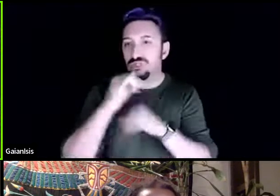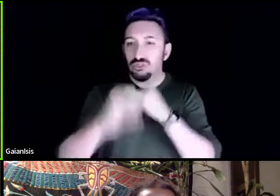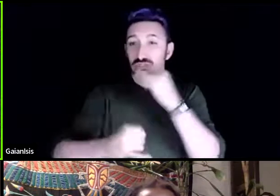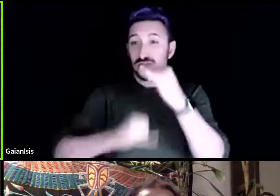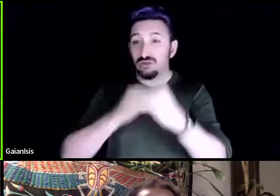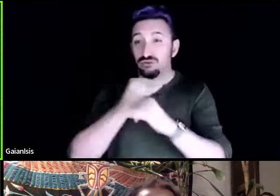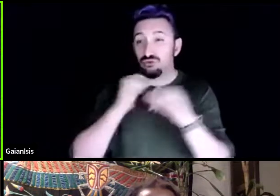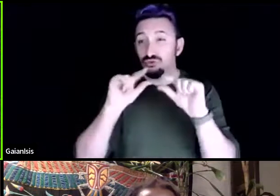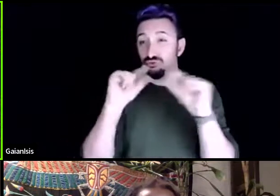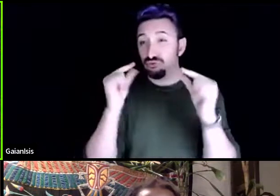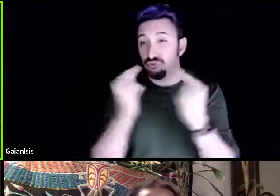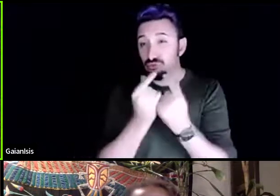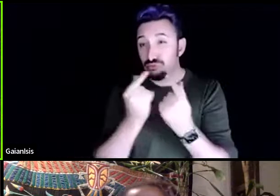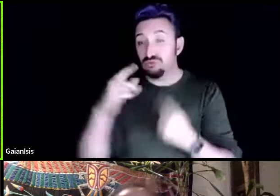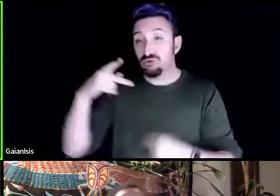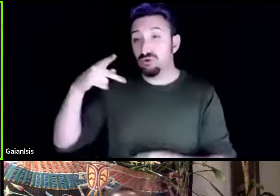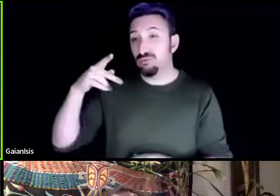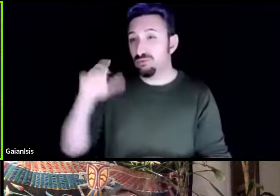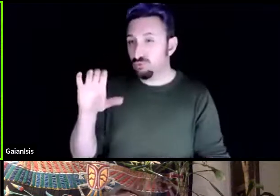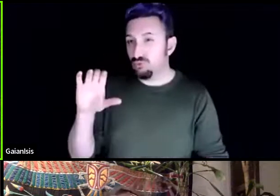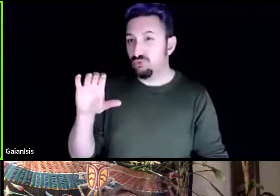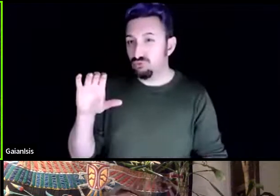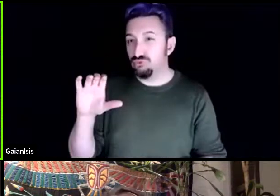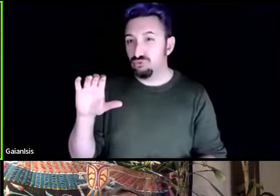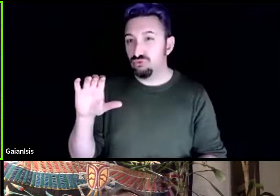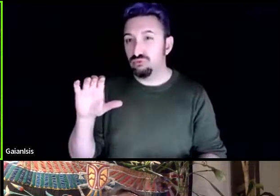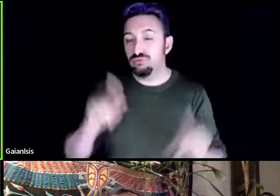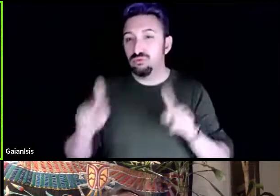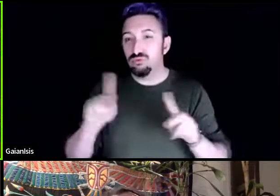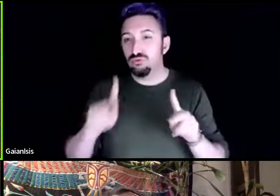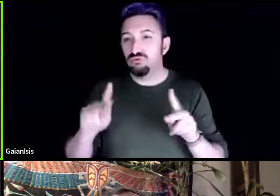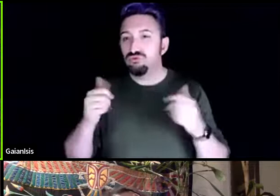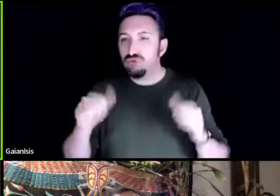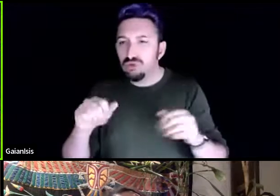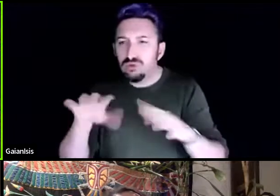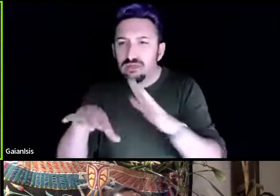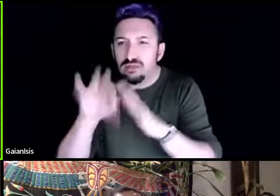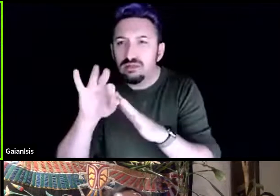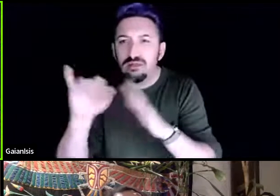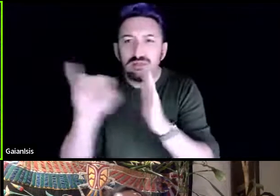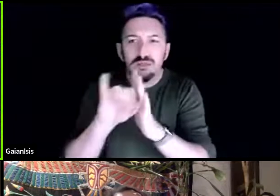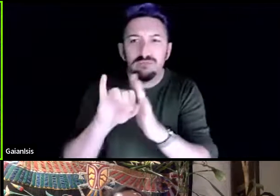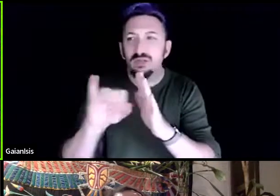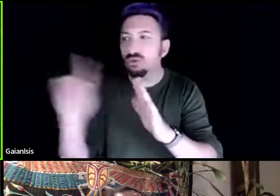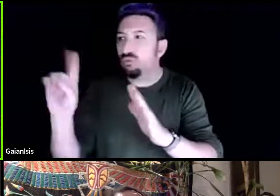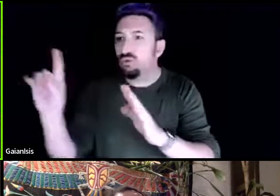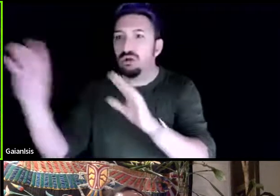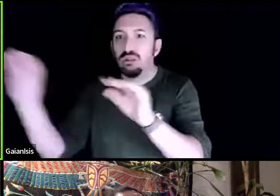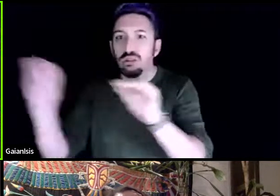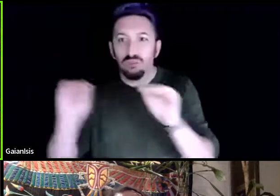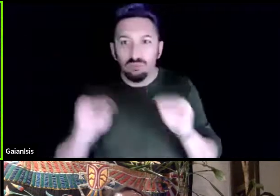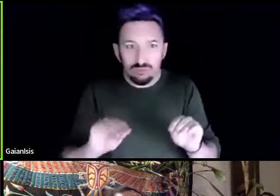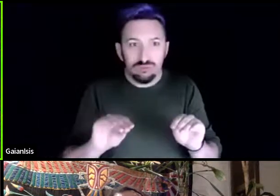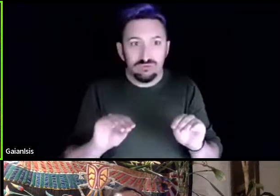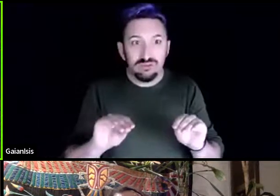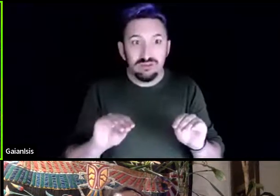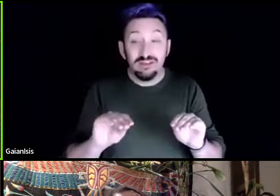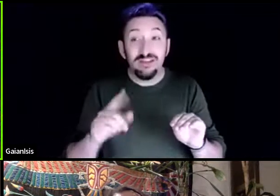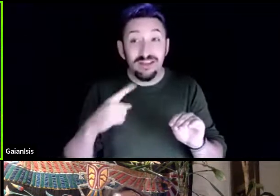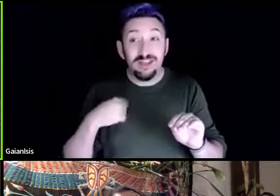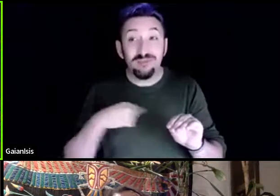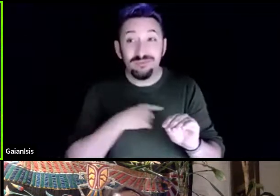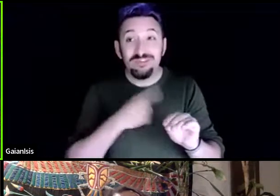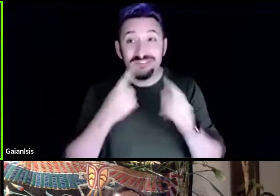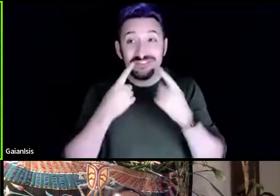places for them to go and trying to raise money and we've succeeded in finding